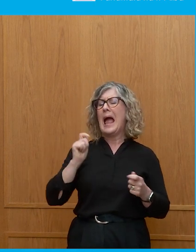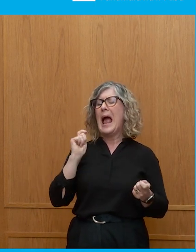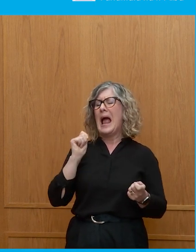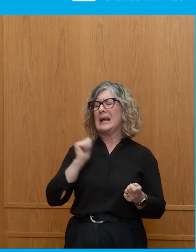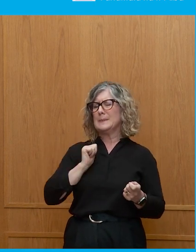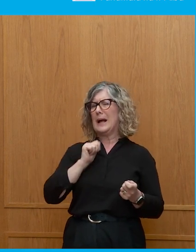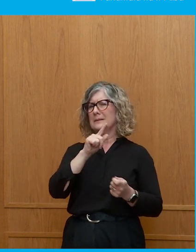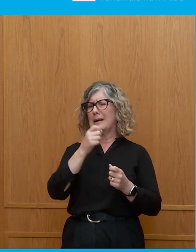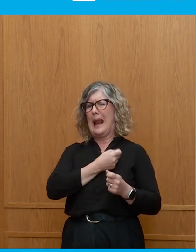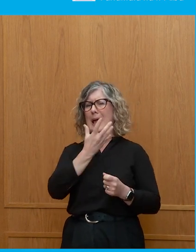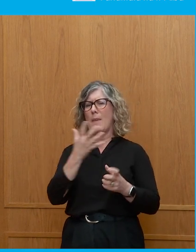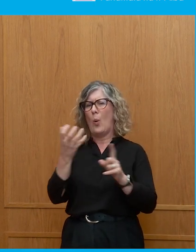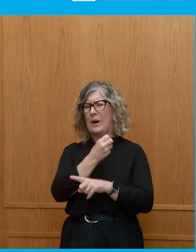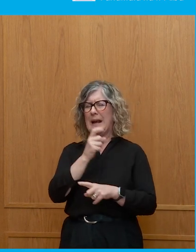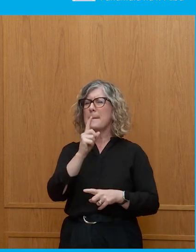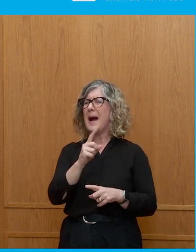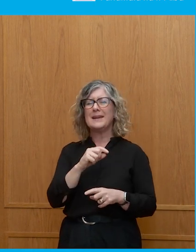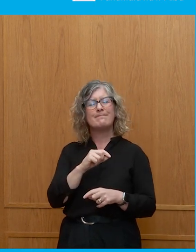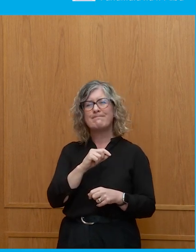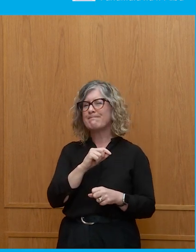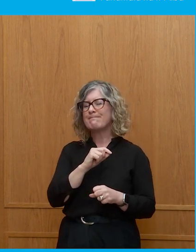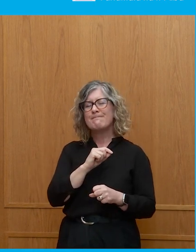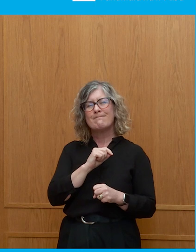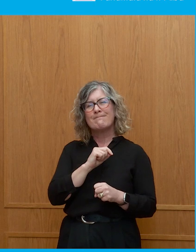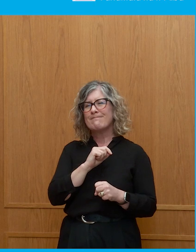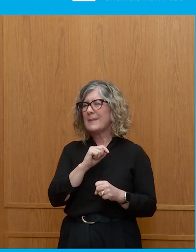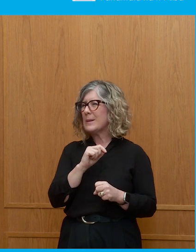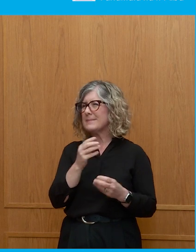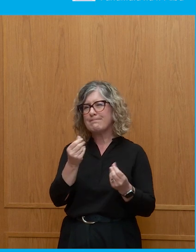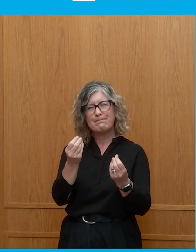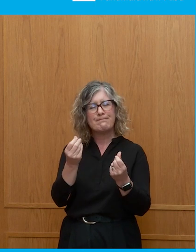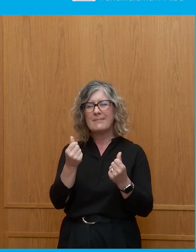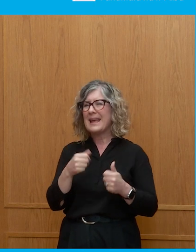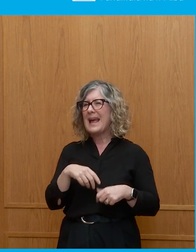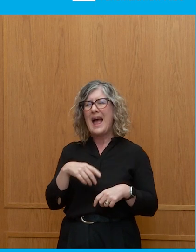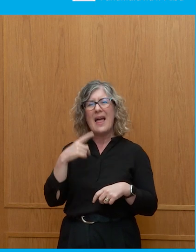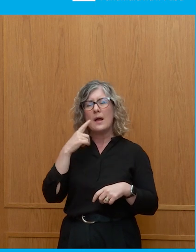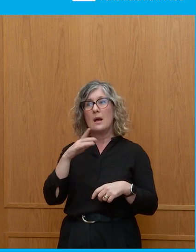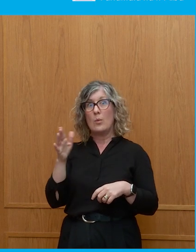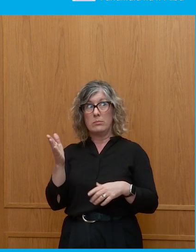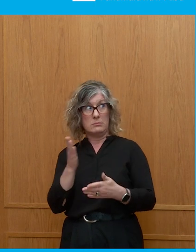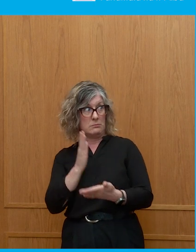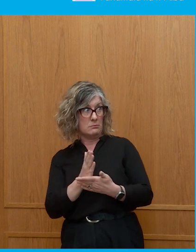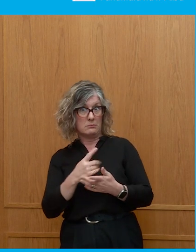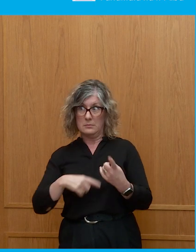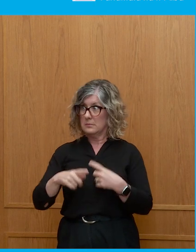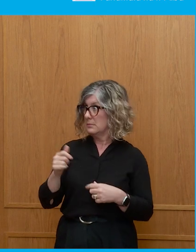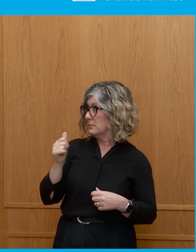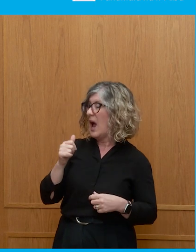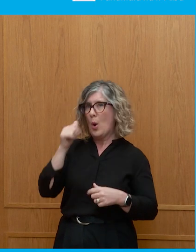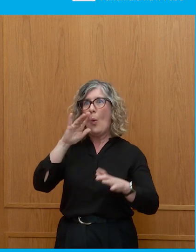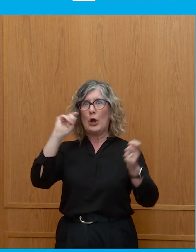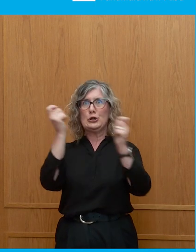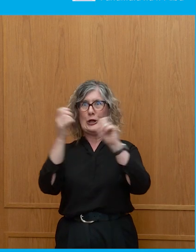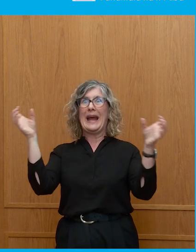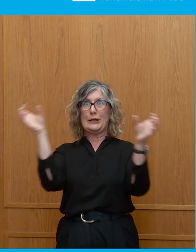And it worries me a bit that that wasn't – I mean, they didn't really give people – other than change, we didn't really know what it was